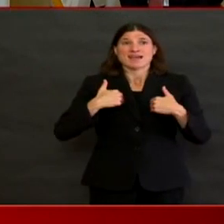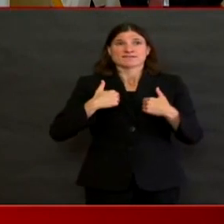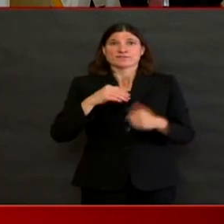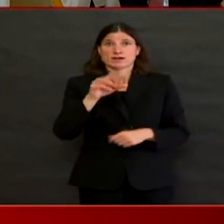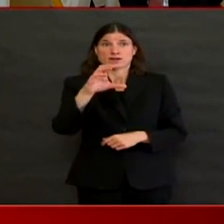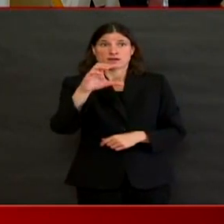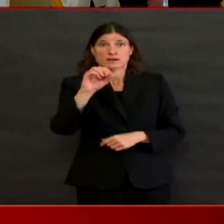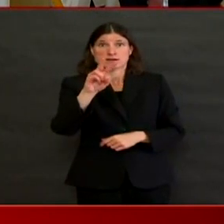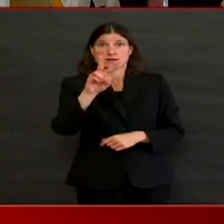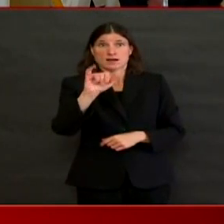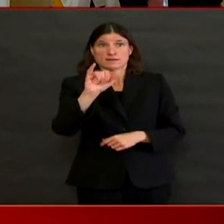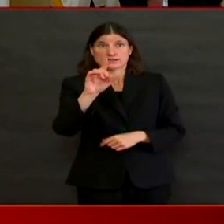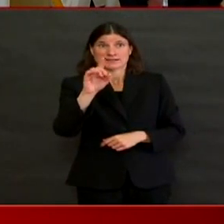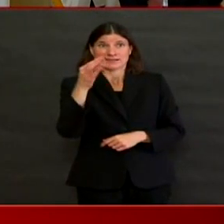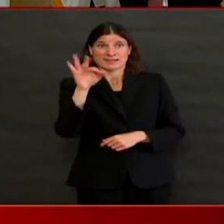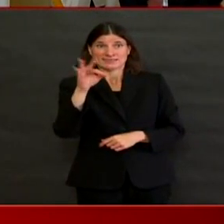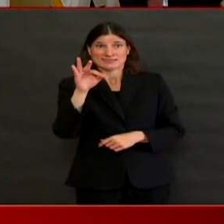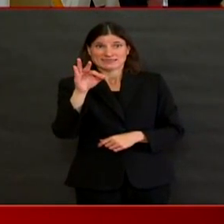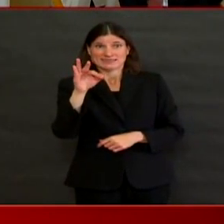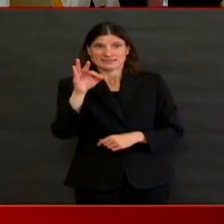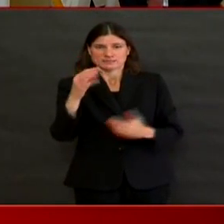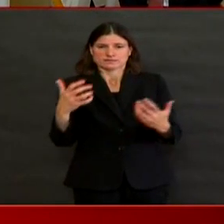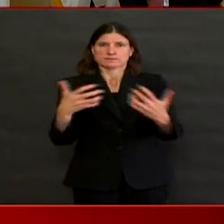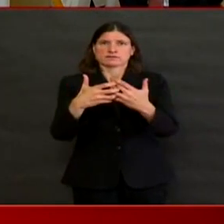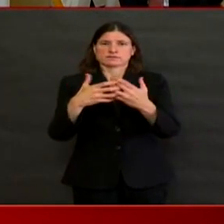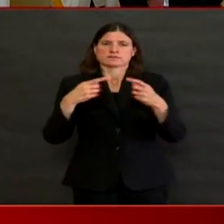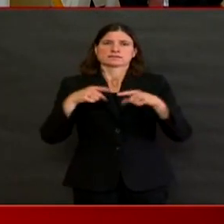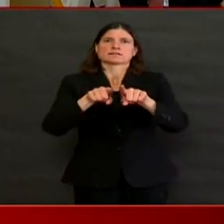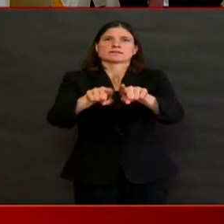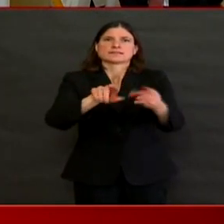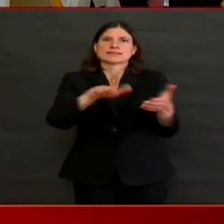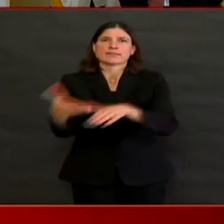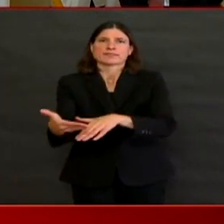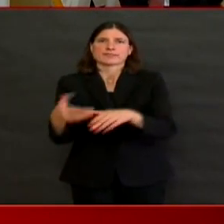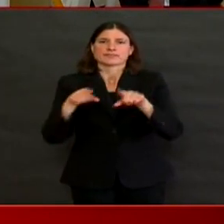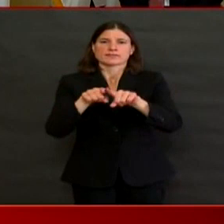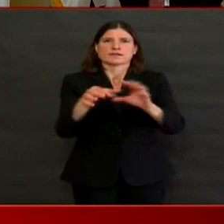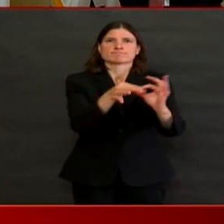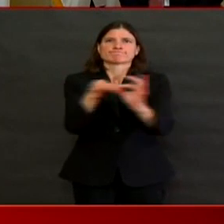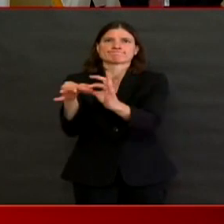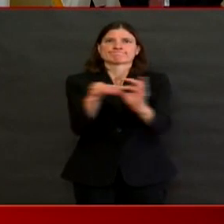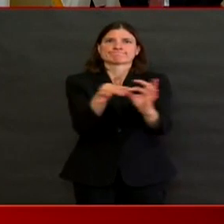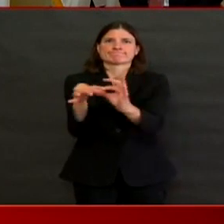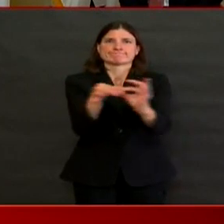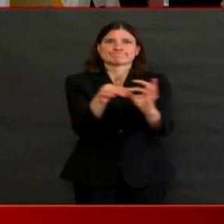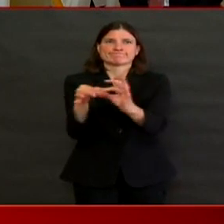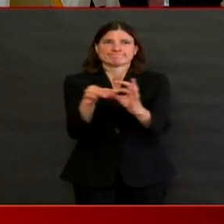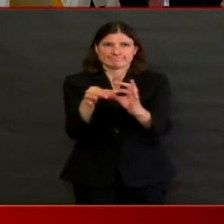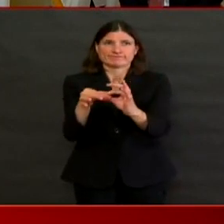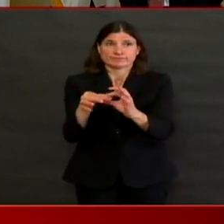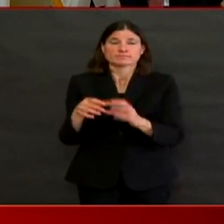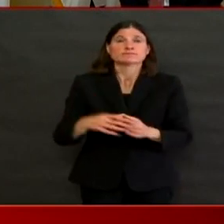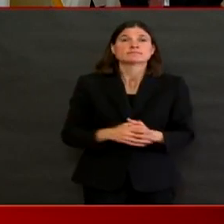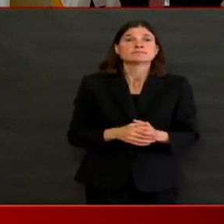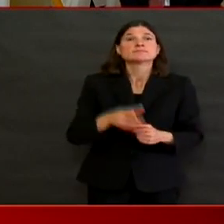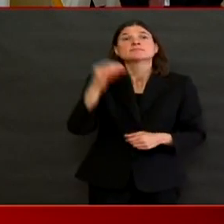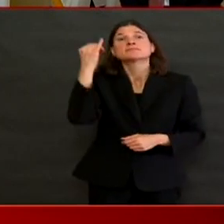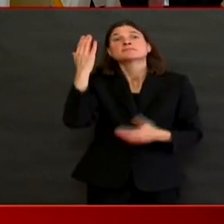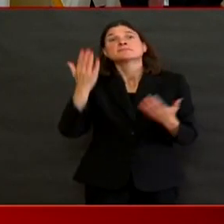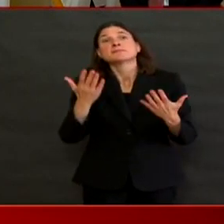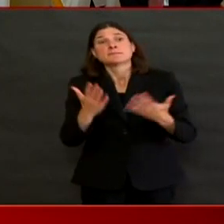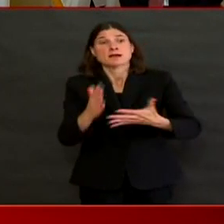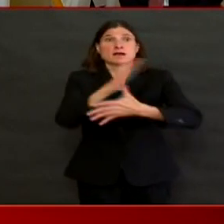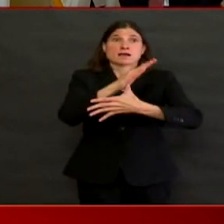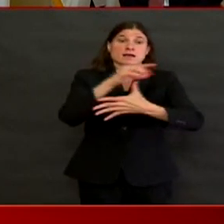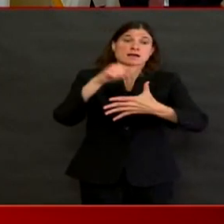if someone has COVID-19, it may or may not be the cause of their death. But it's important for us